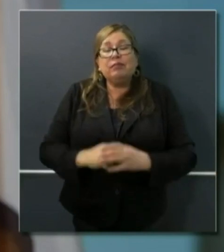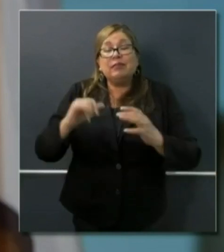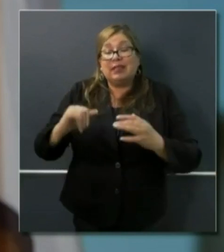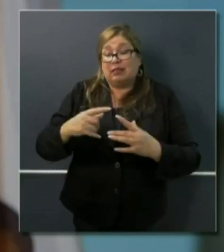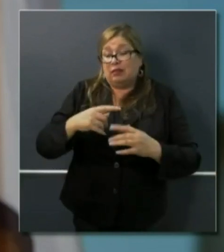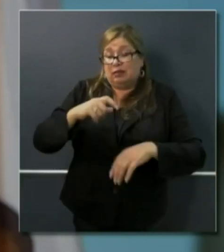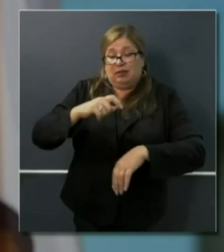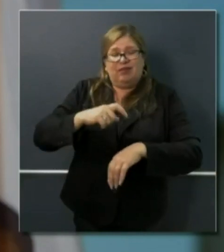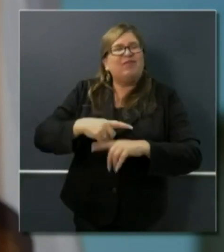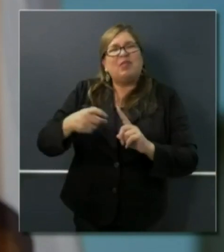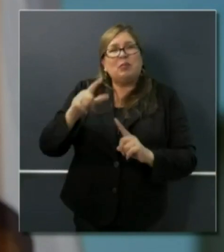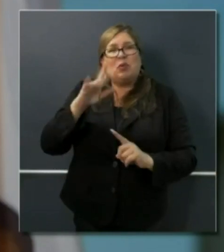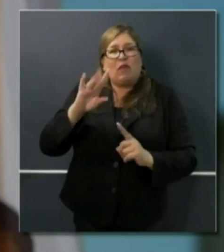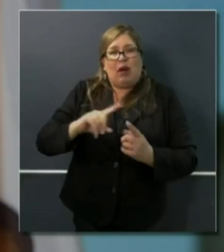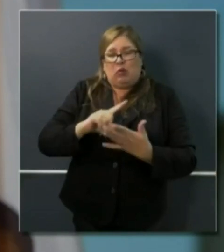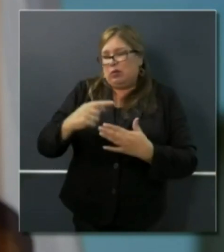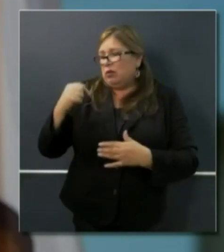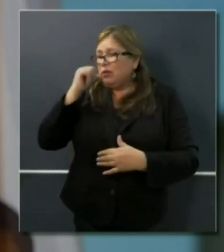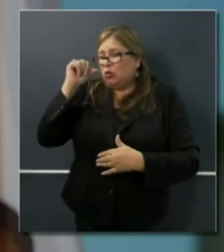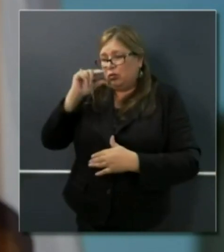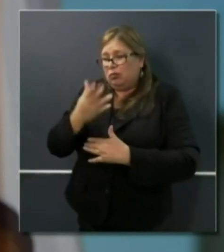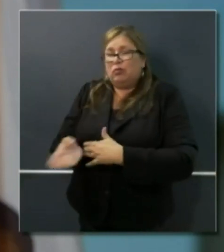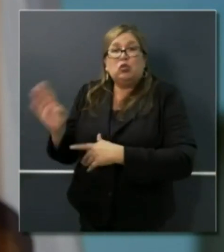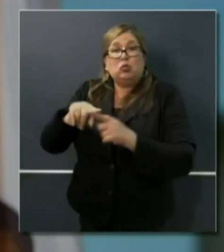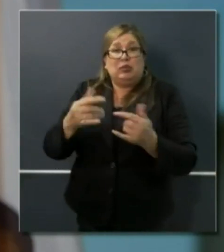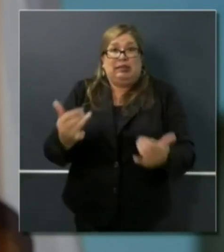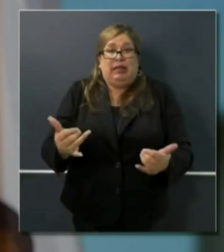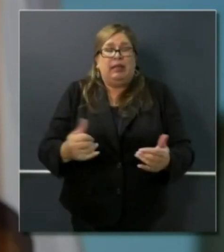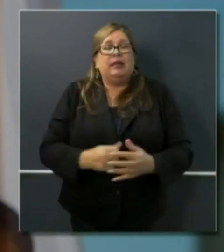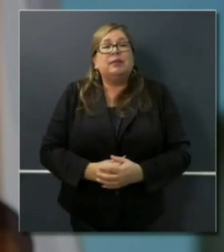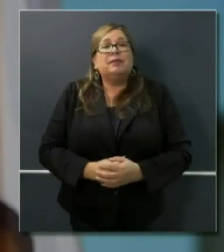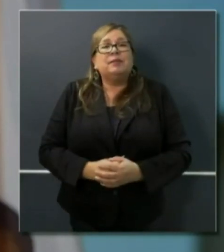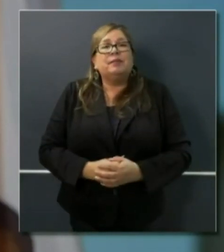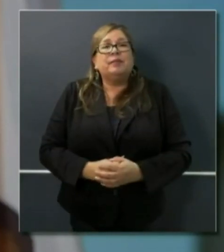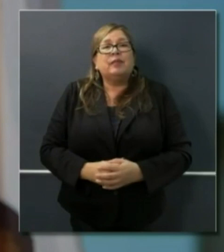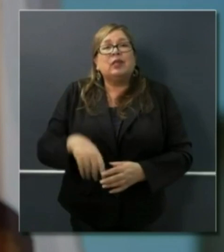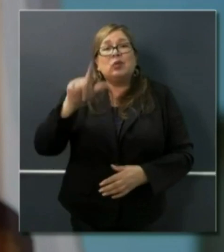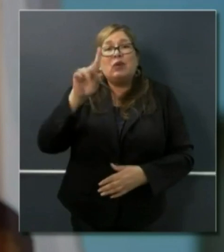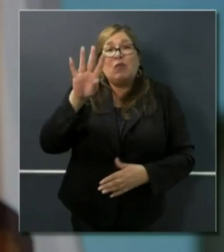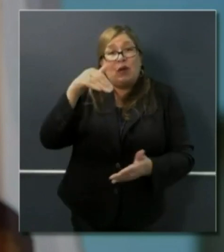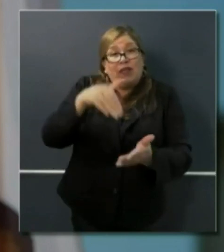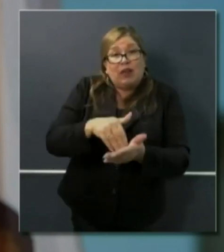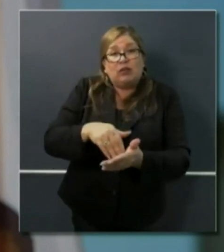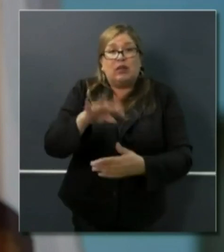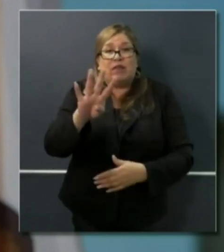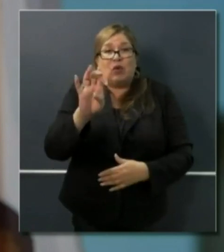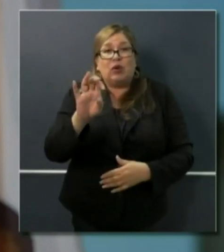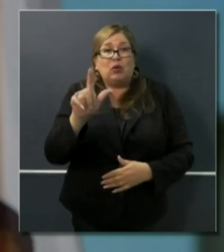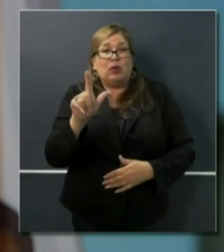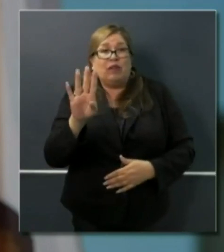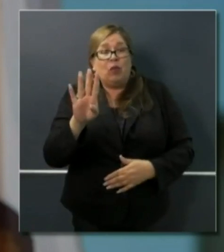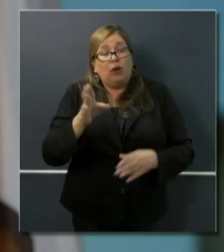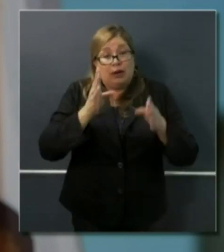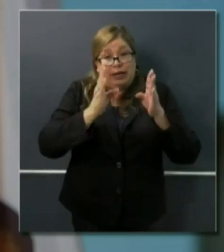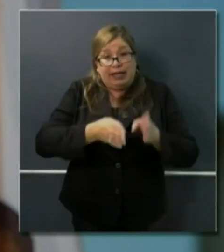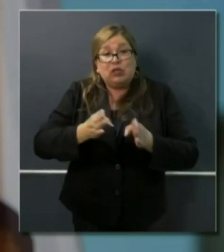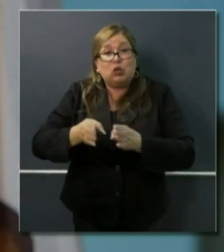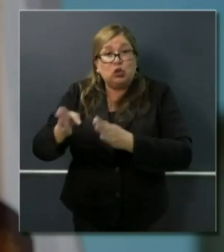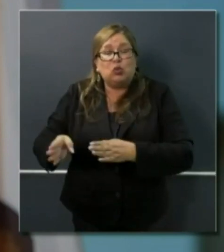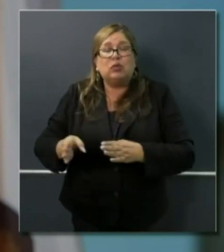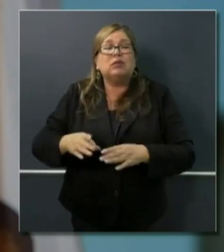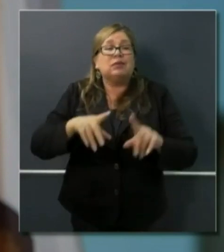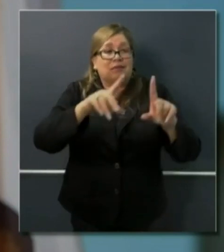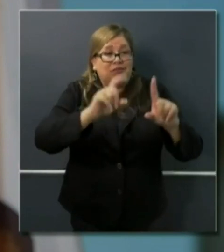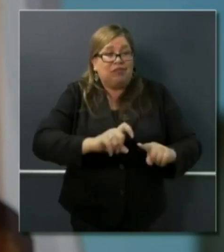24 hours. Speaking of 24, 24,424 individuals have